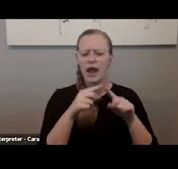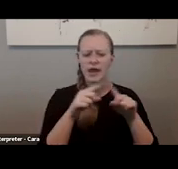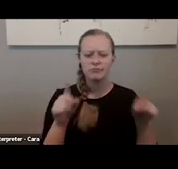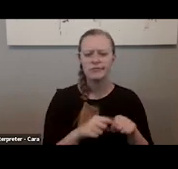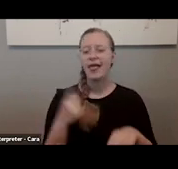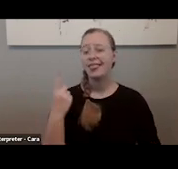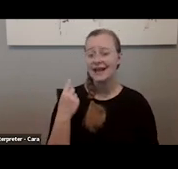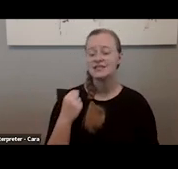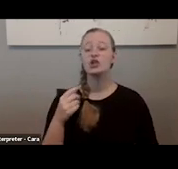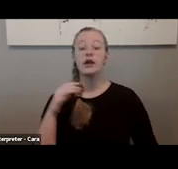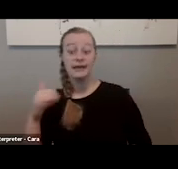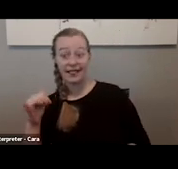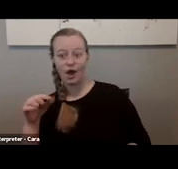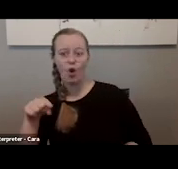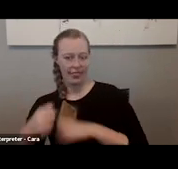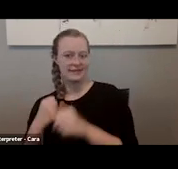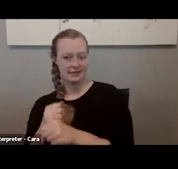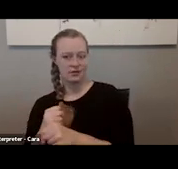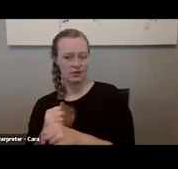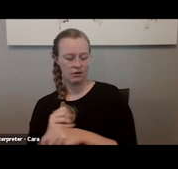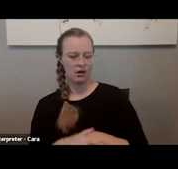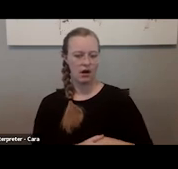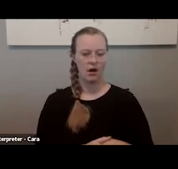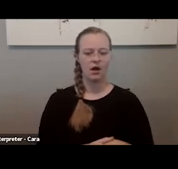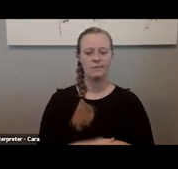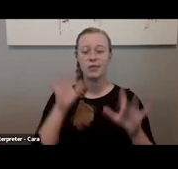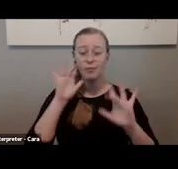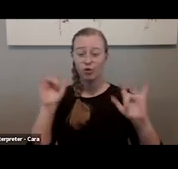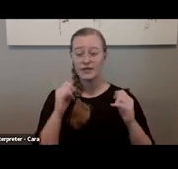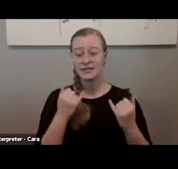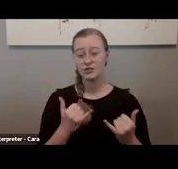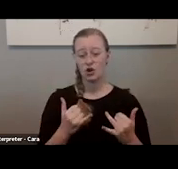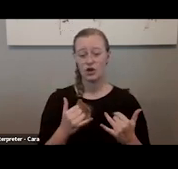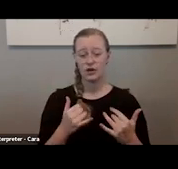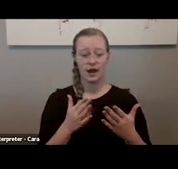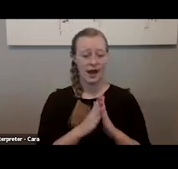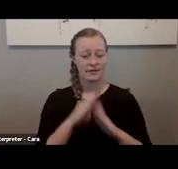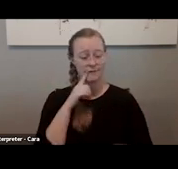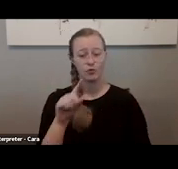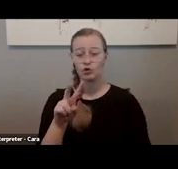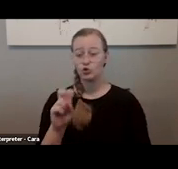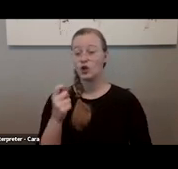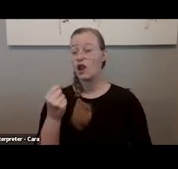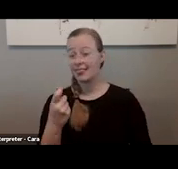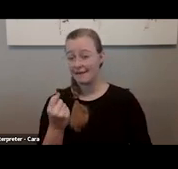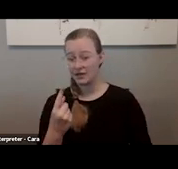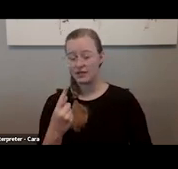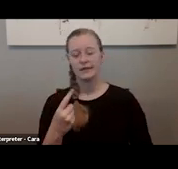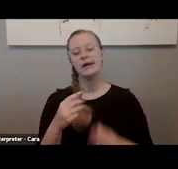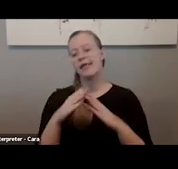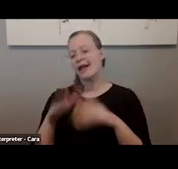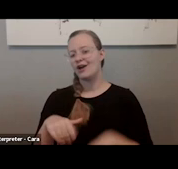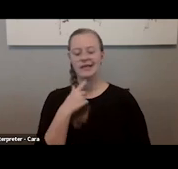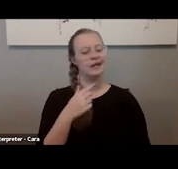yellow is what's this year's funding. And the president started off with an ask for $211 million. The House brought it down to